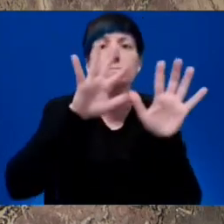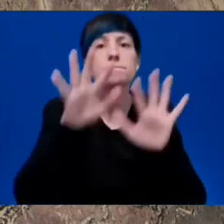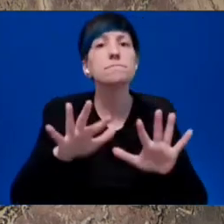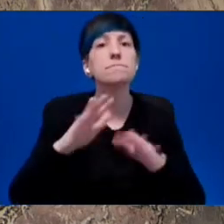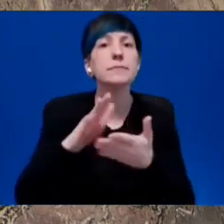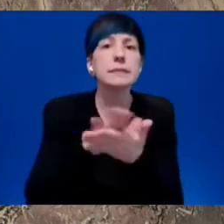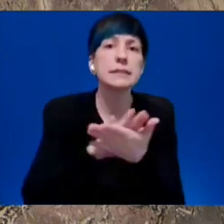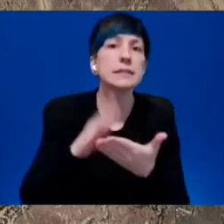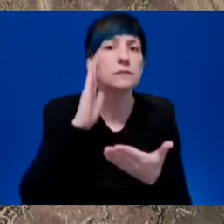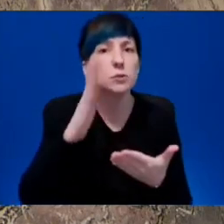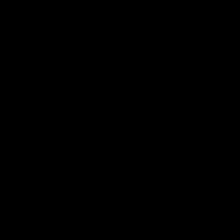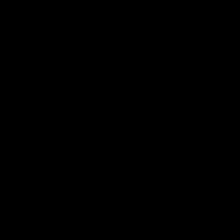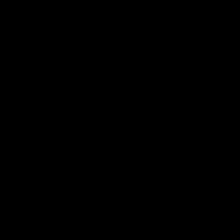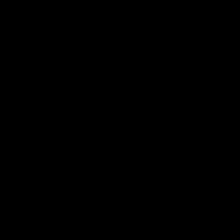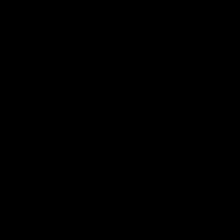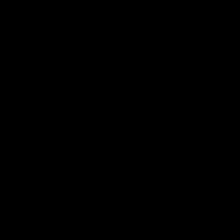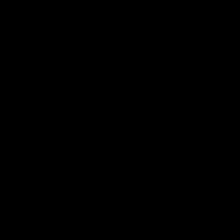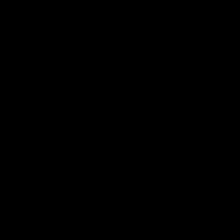understand that.